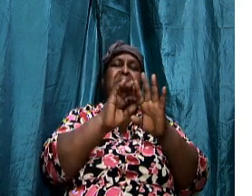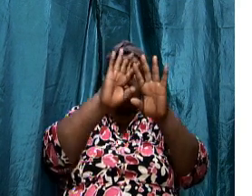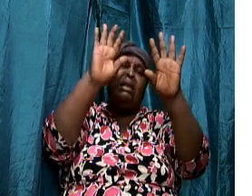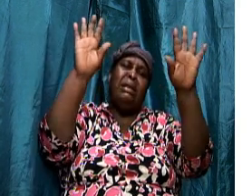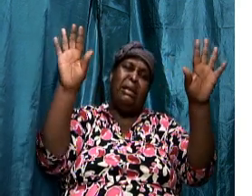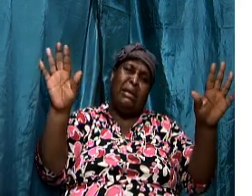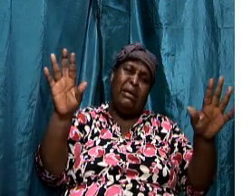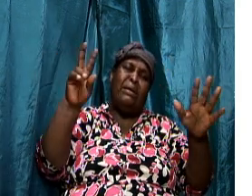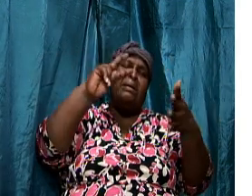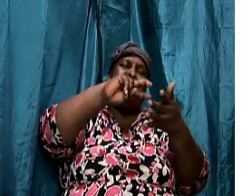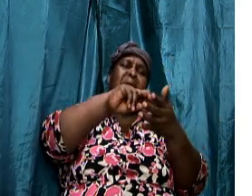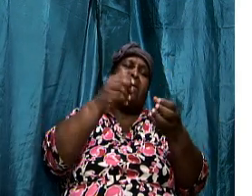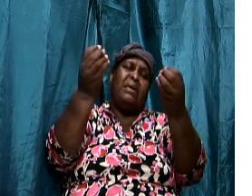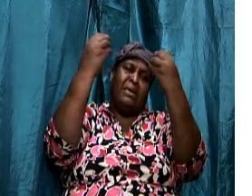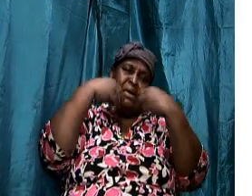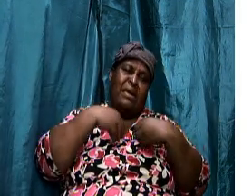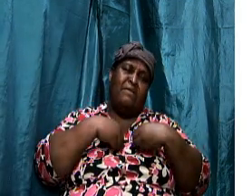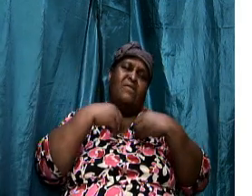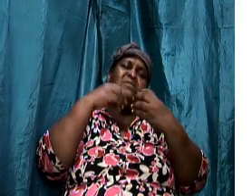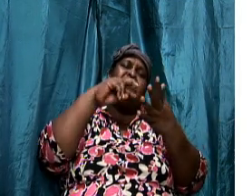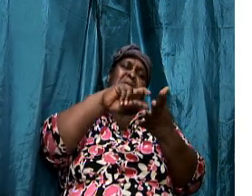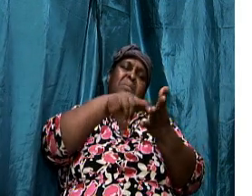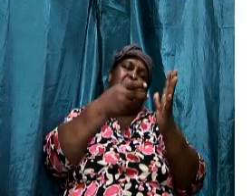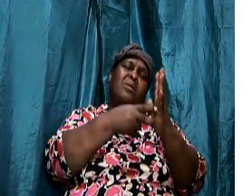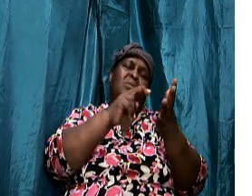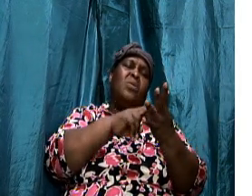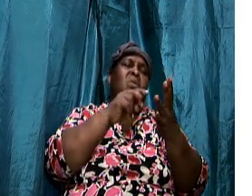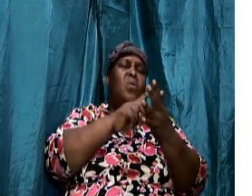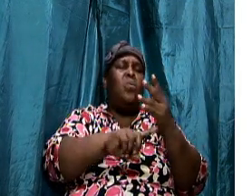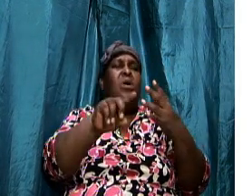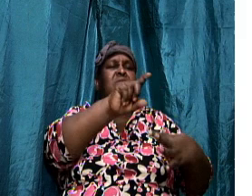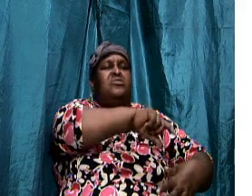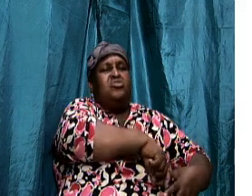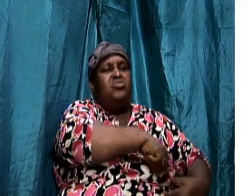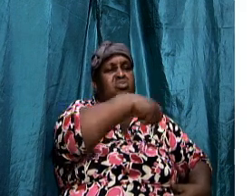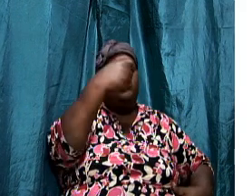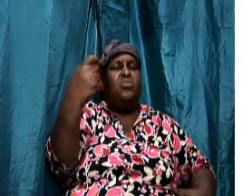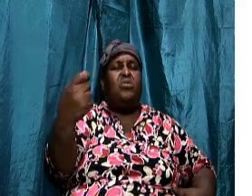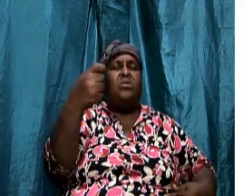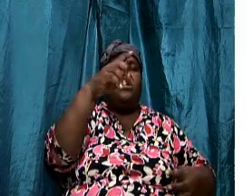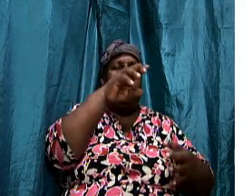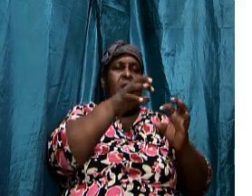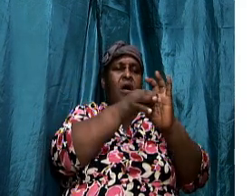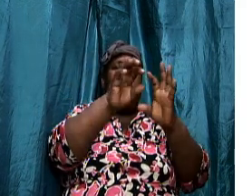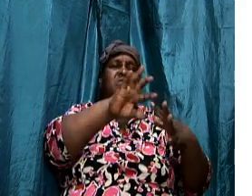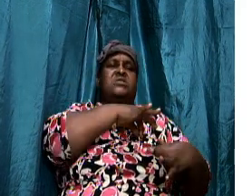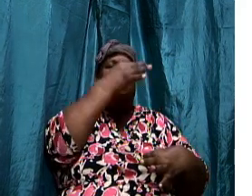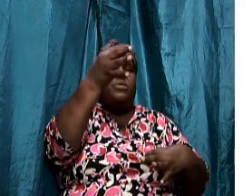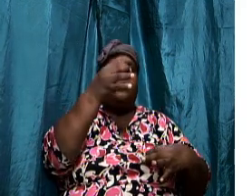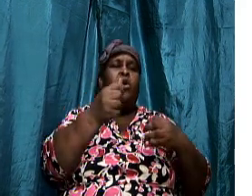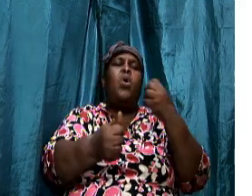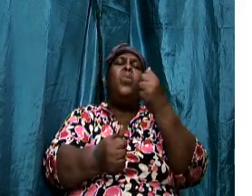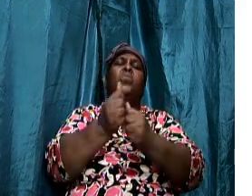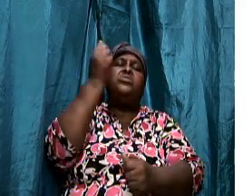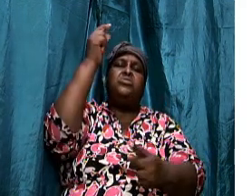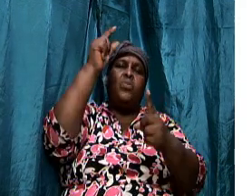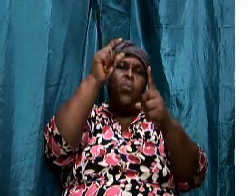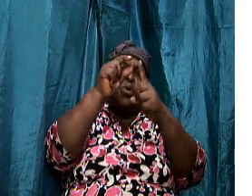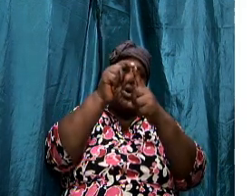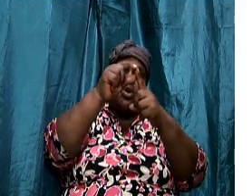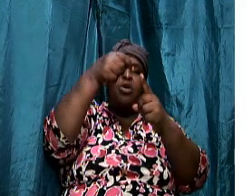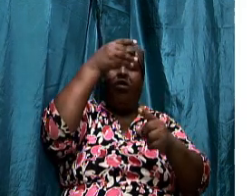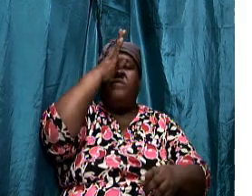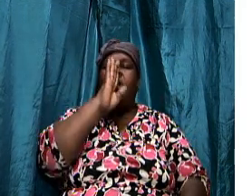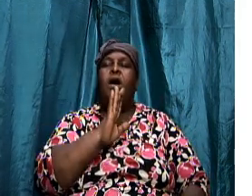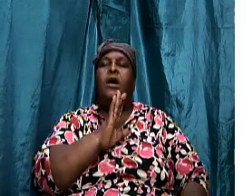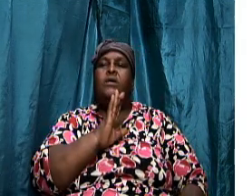defines for us what the sword of the Spirit is. It says, which is the Word